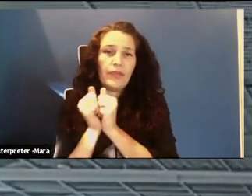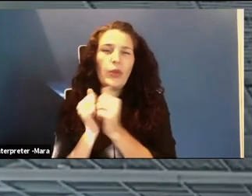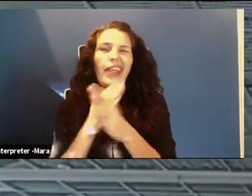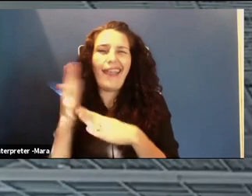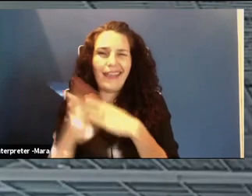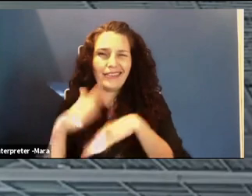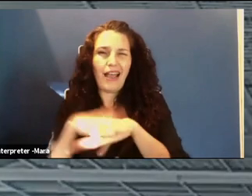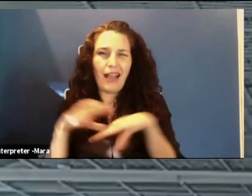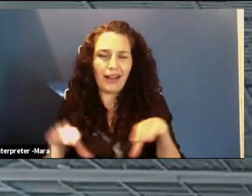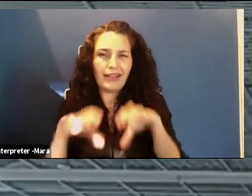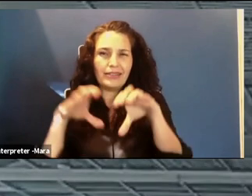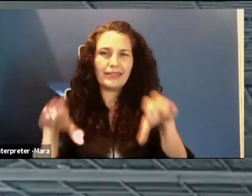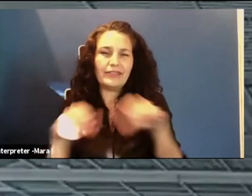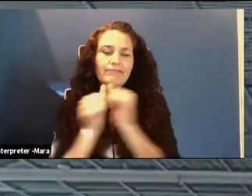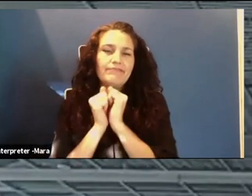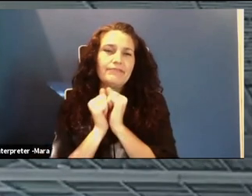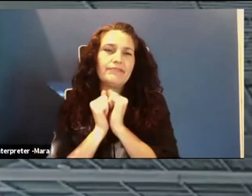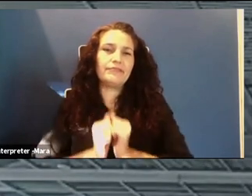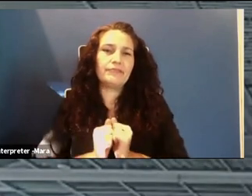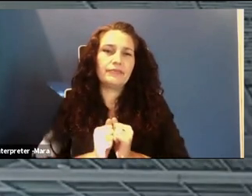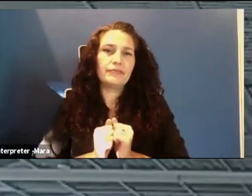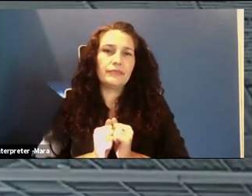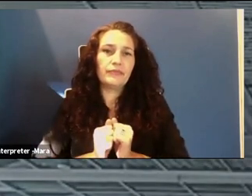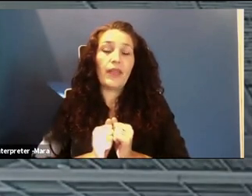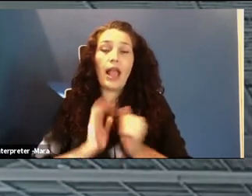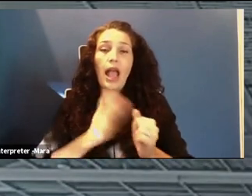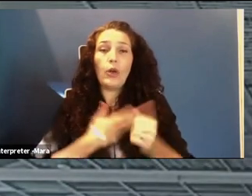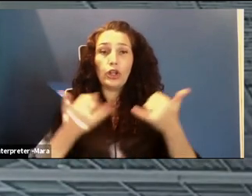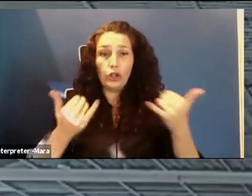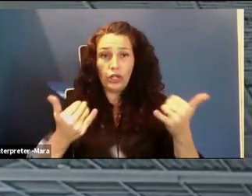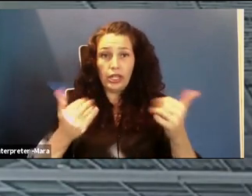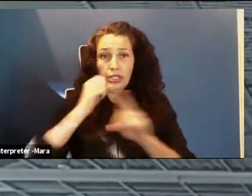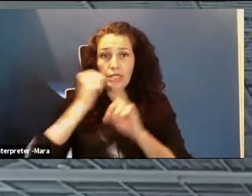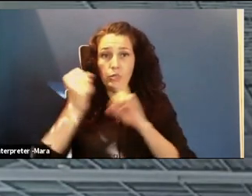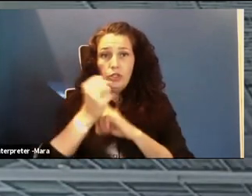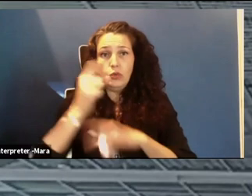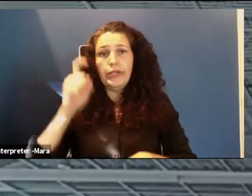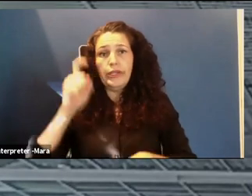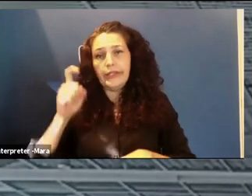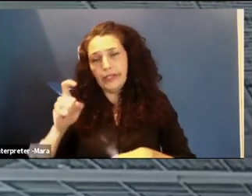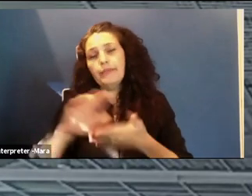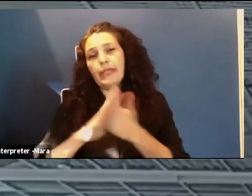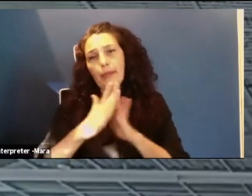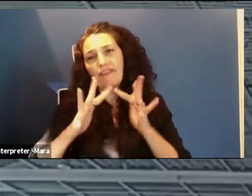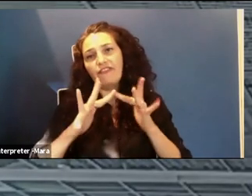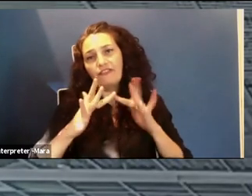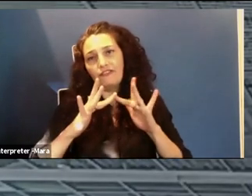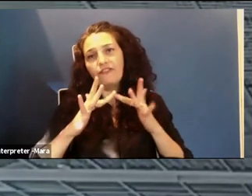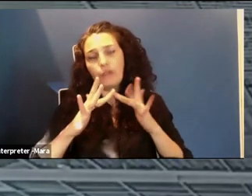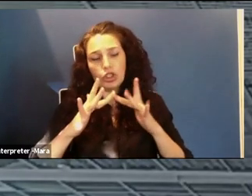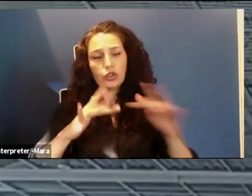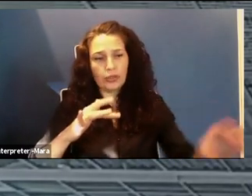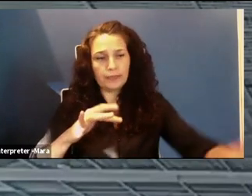activities. Now, with our current situation, we had to move our camp virtual. So right